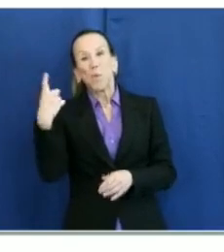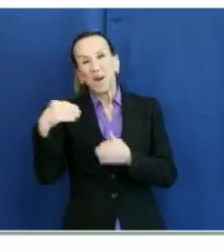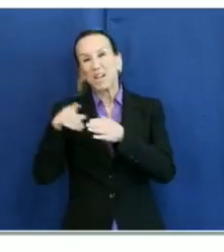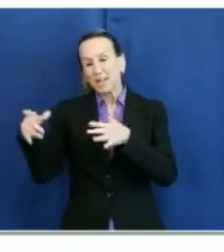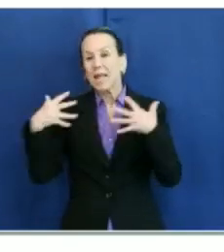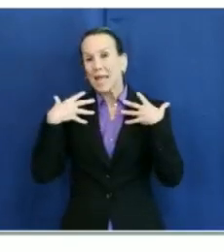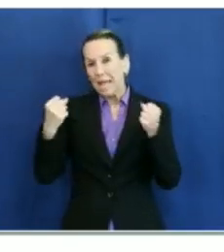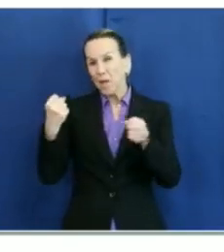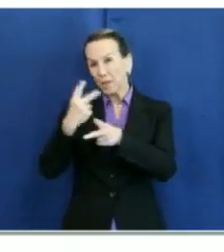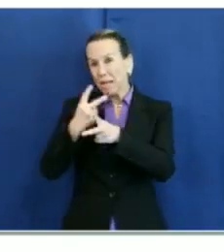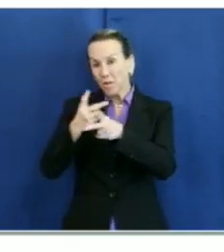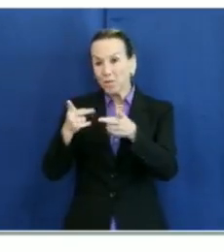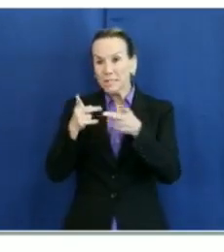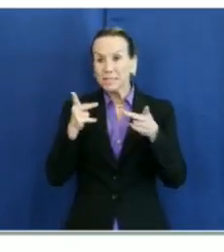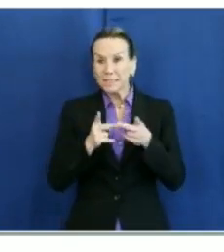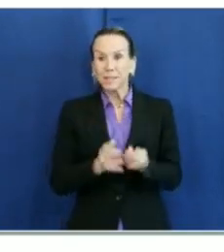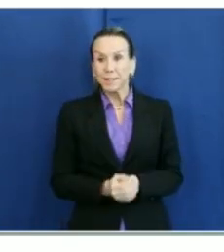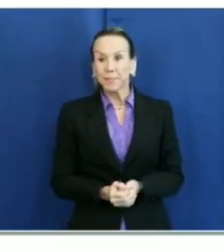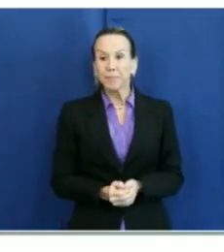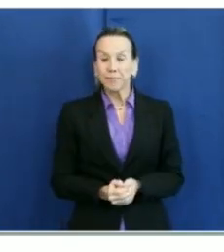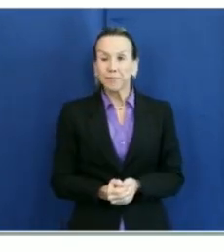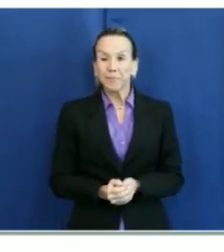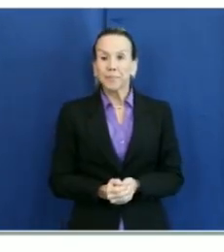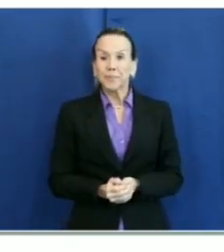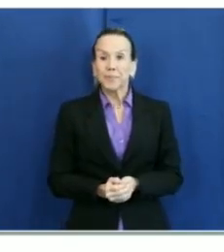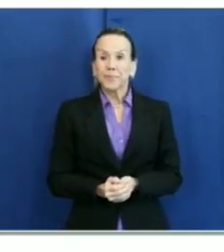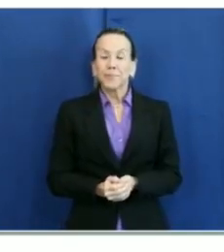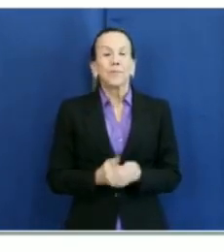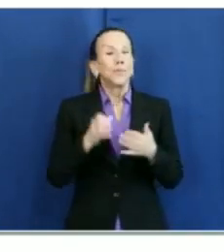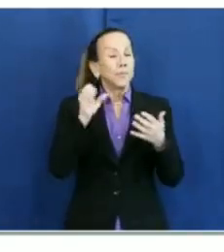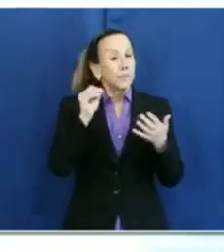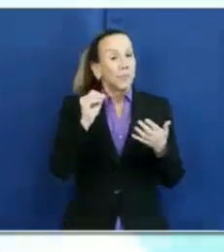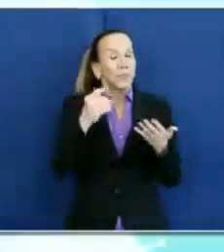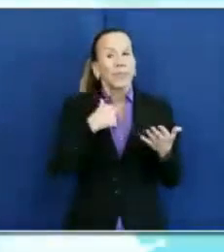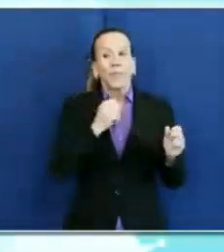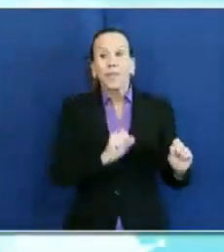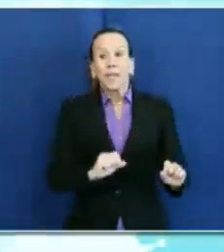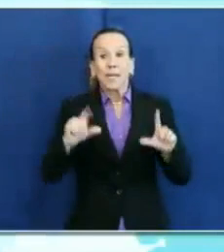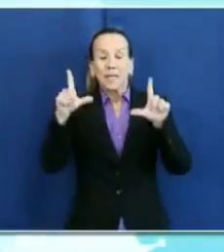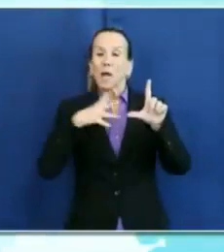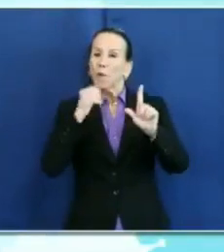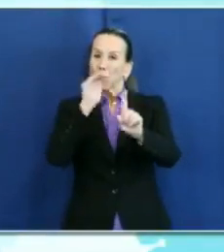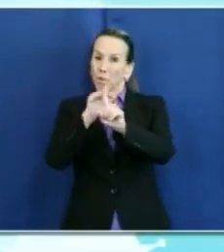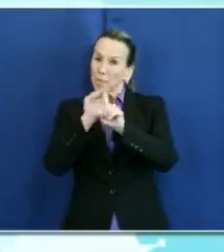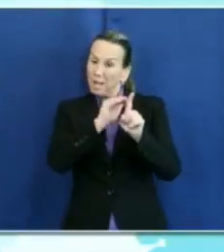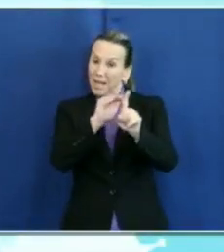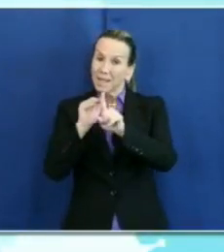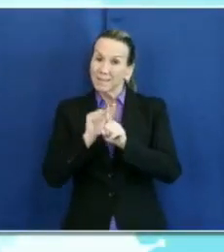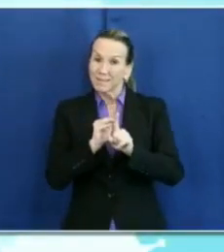facility. So I just wanted to, moving on to the next slide, just wanted to remind everyone that the county